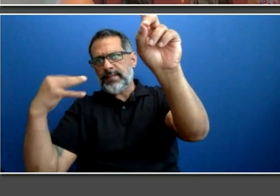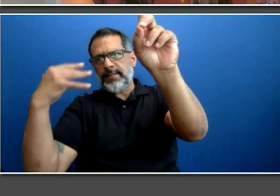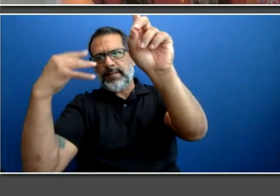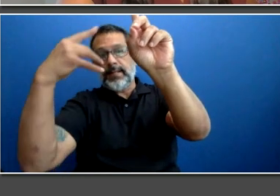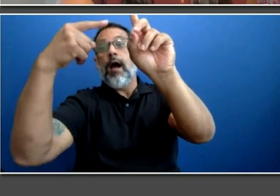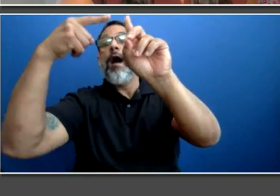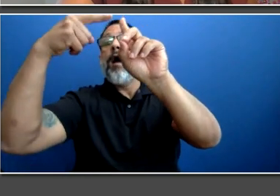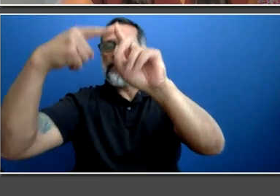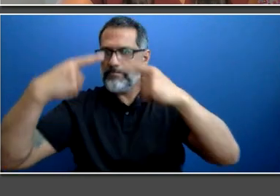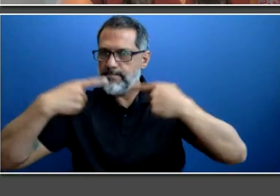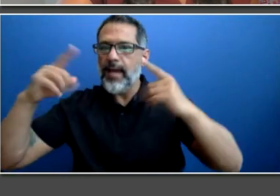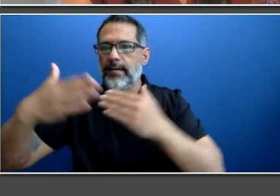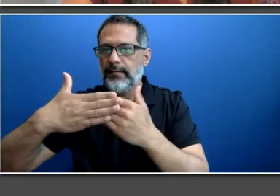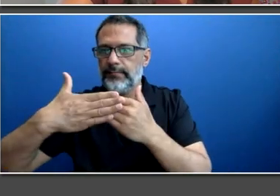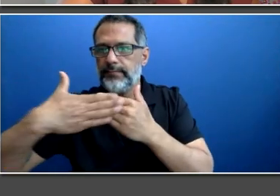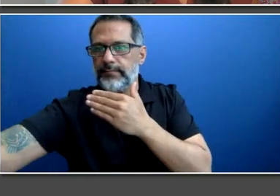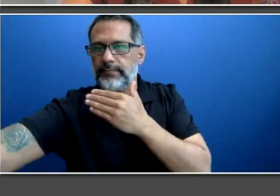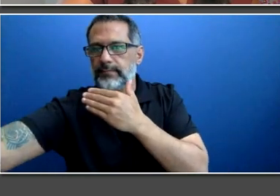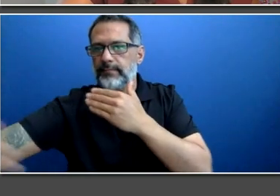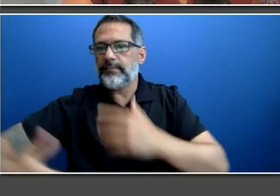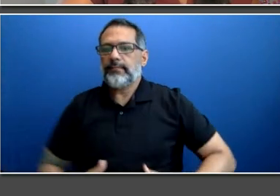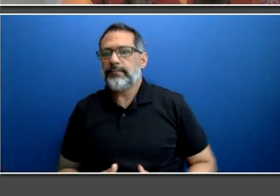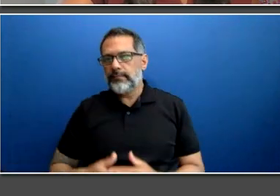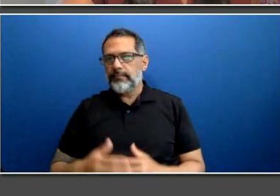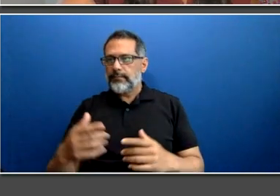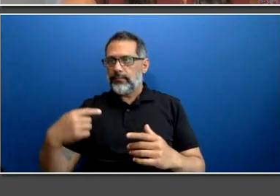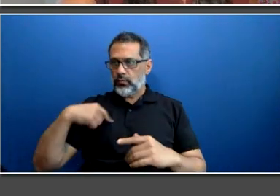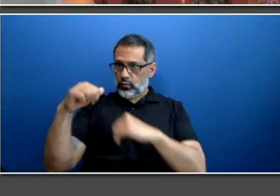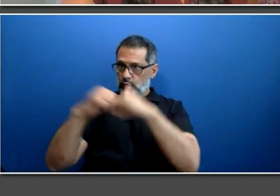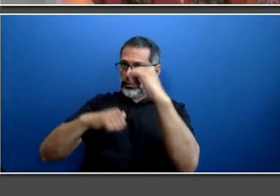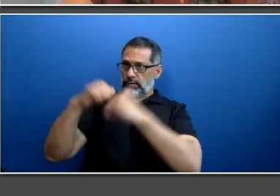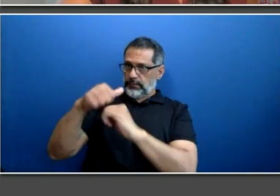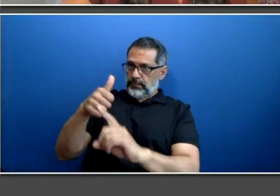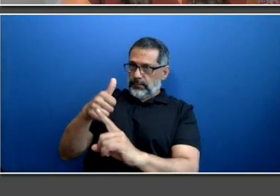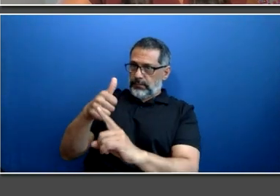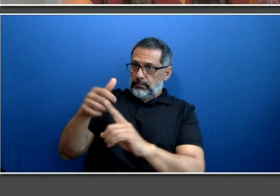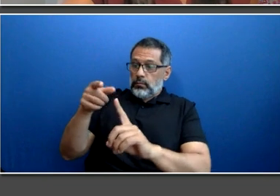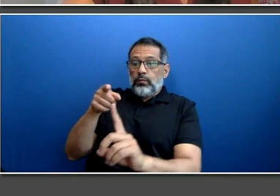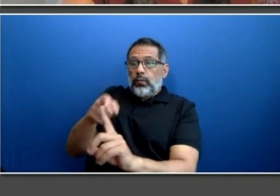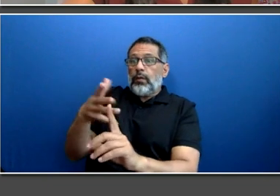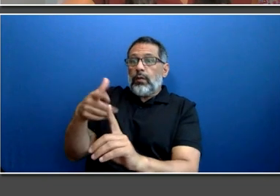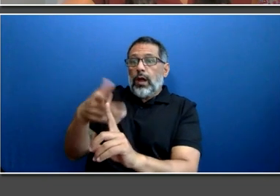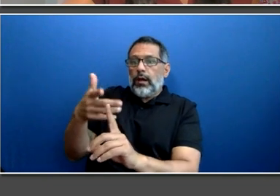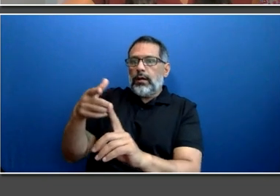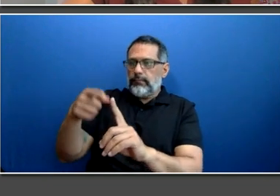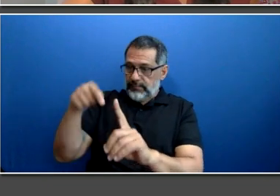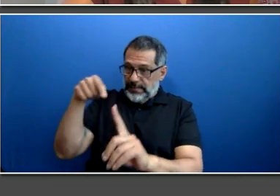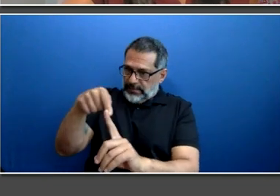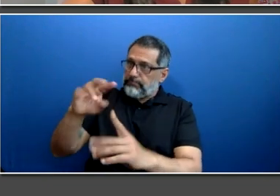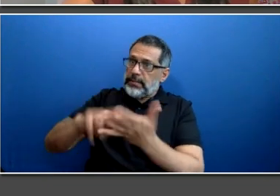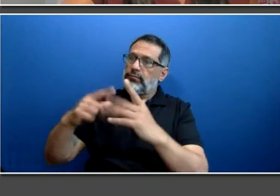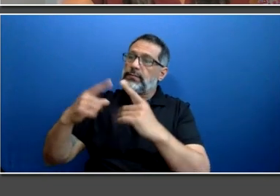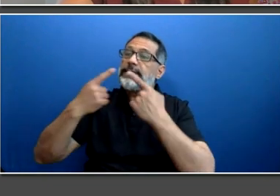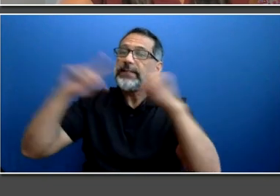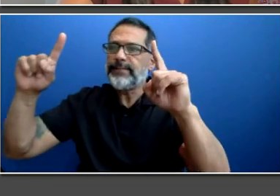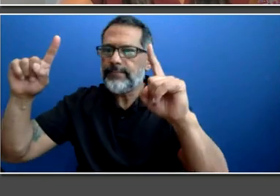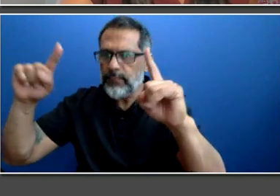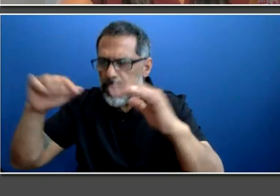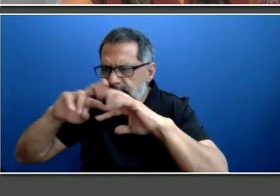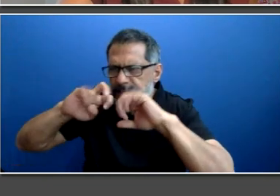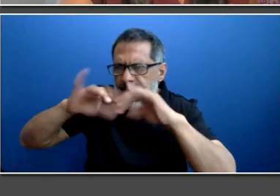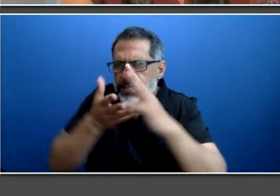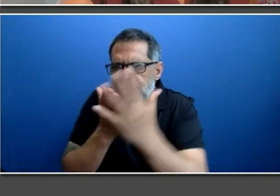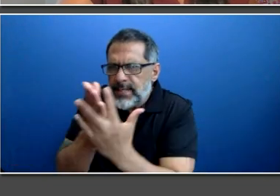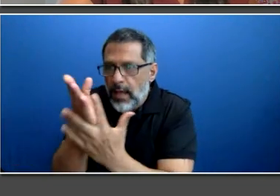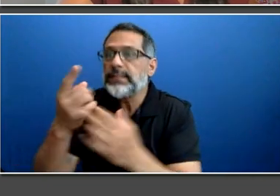As you can see, our CEO is very passionate about this journey and it shows with his unwavering support. We are